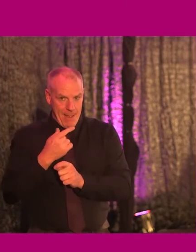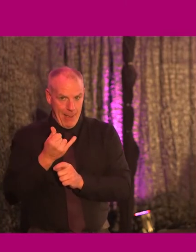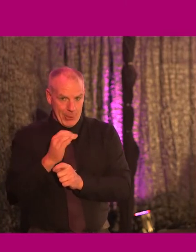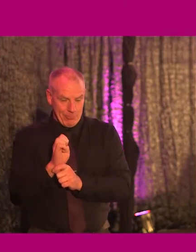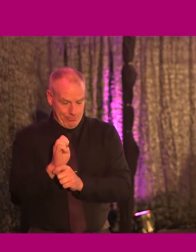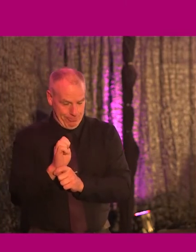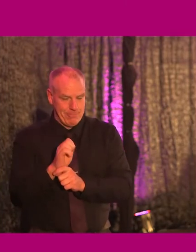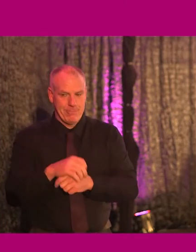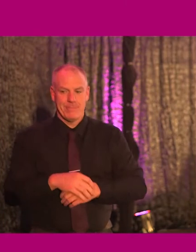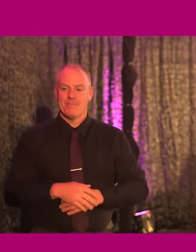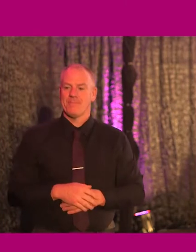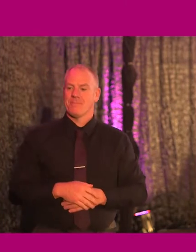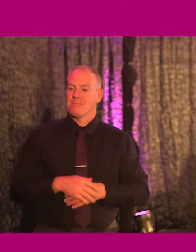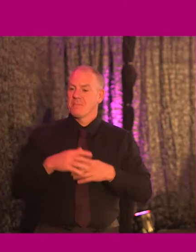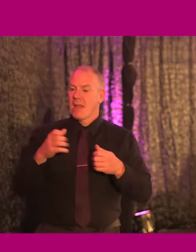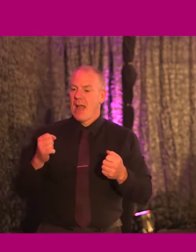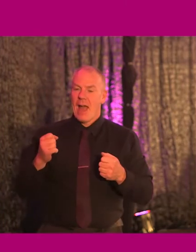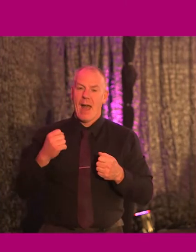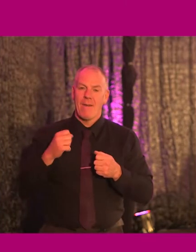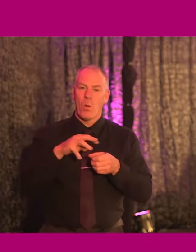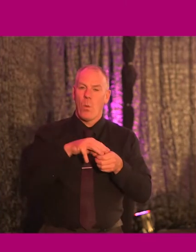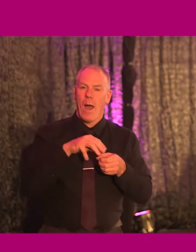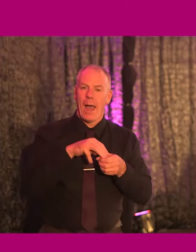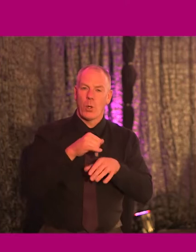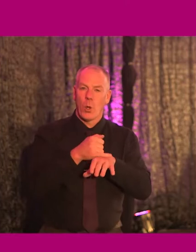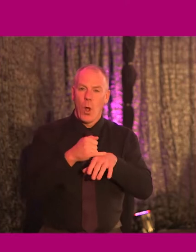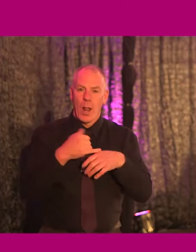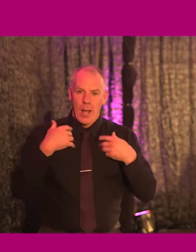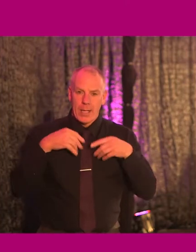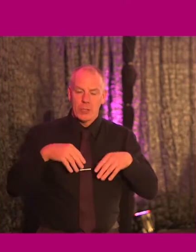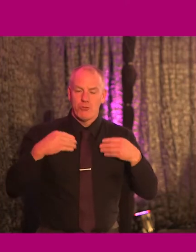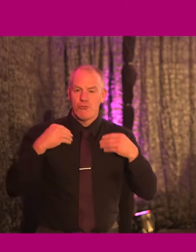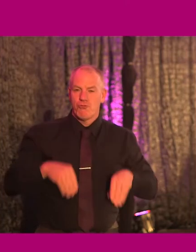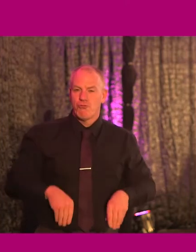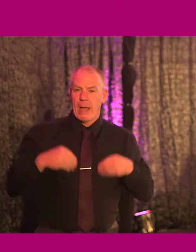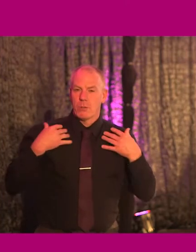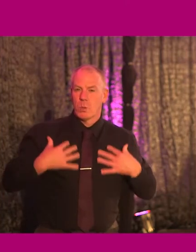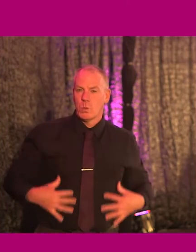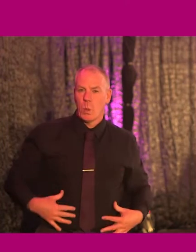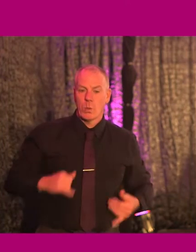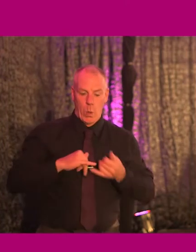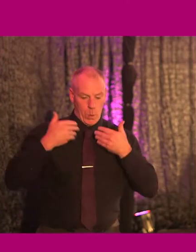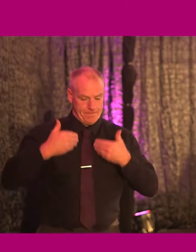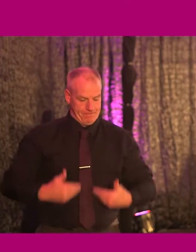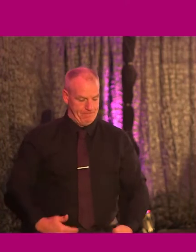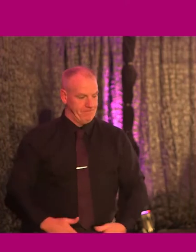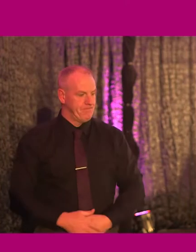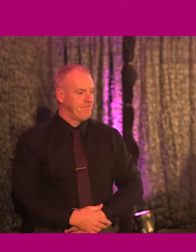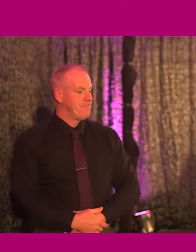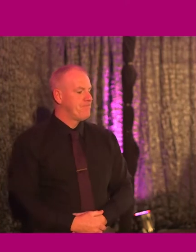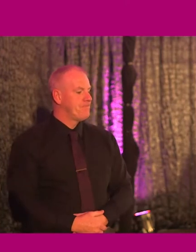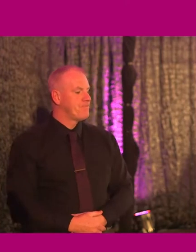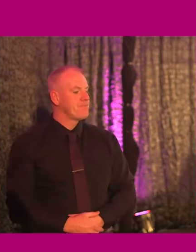And I'm wearing a wine trouser suit. So, yeah, hopefully that will give you some sense of who's on the stage. So,